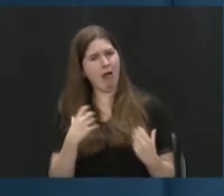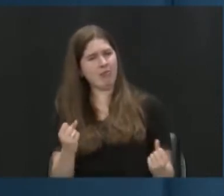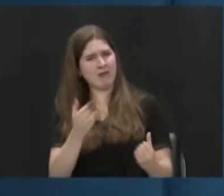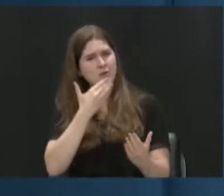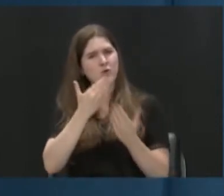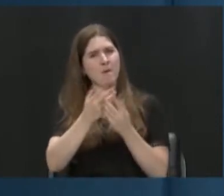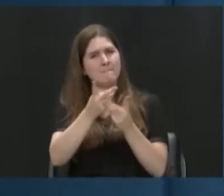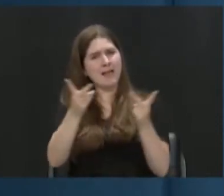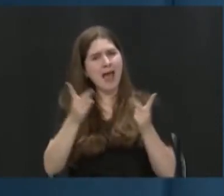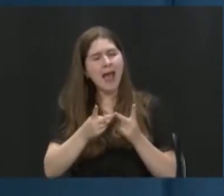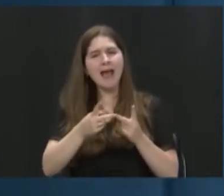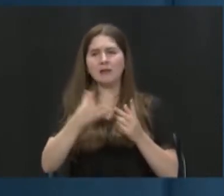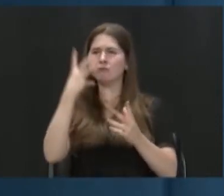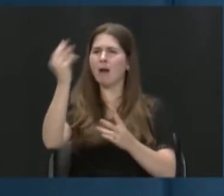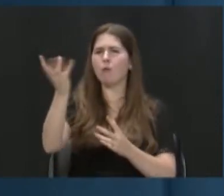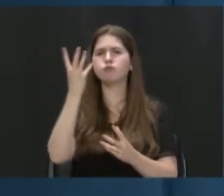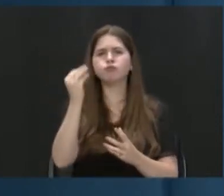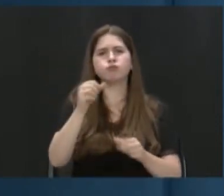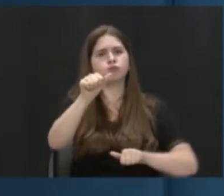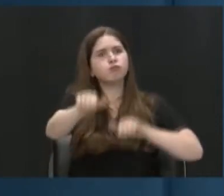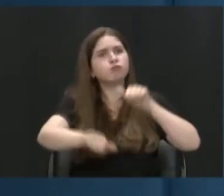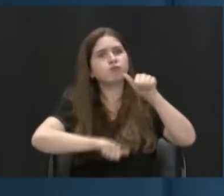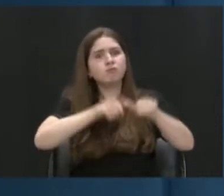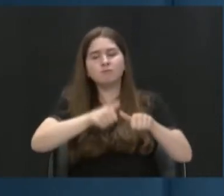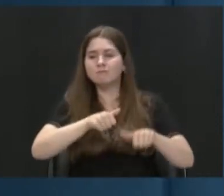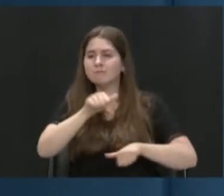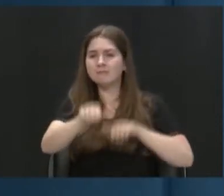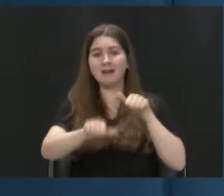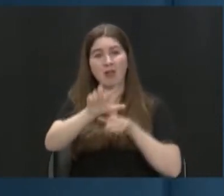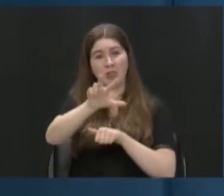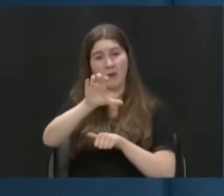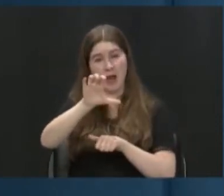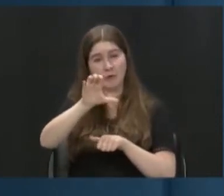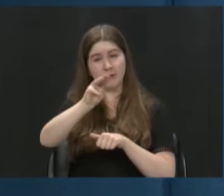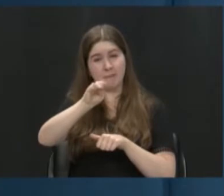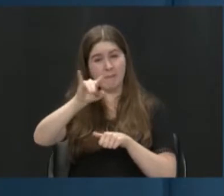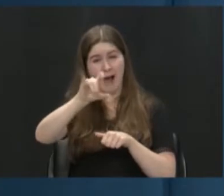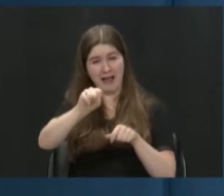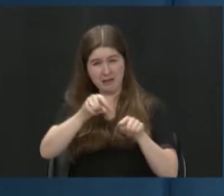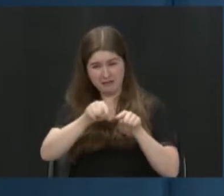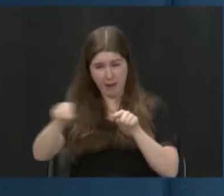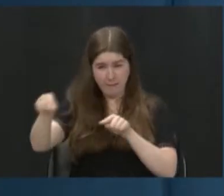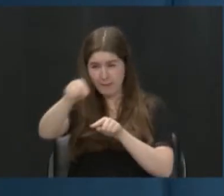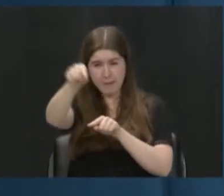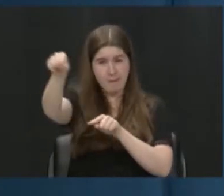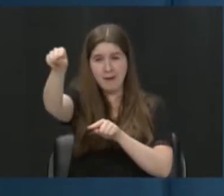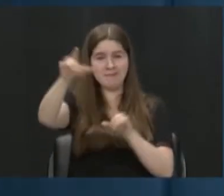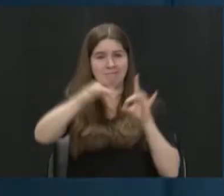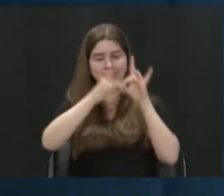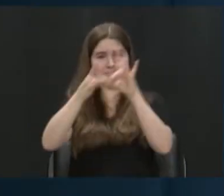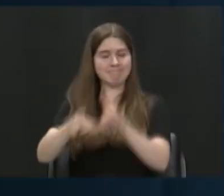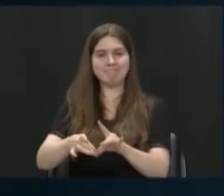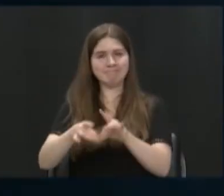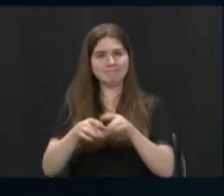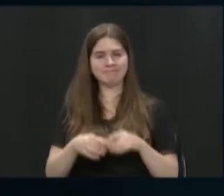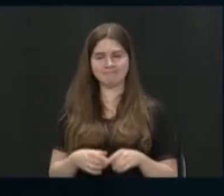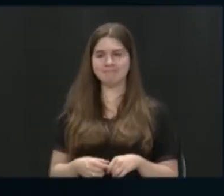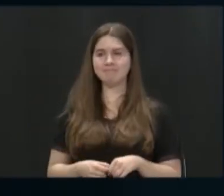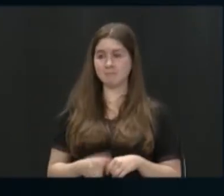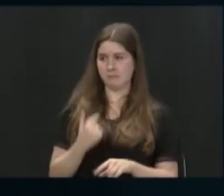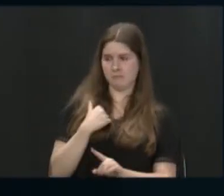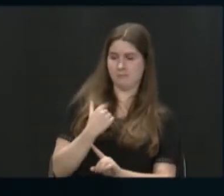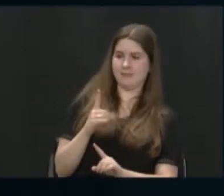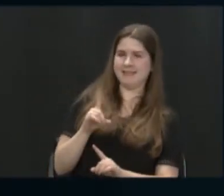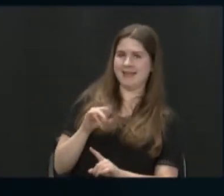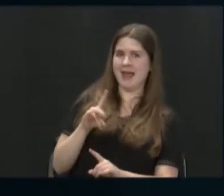Absolutely. We can even bike along our rivers, over 300 miles of connected paved bike trails. I'm thinking about so many different directions we could go.